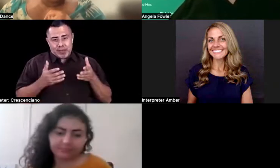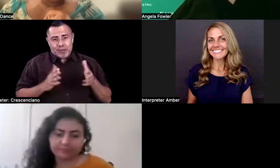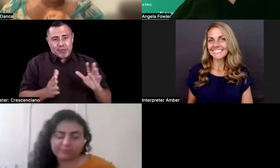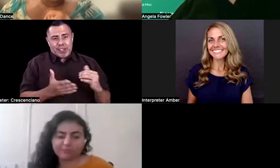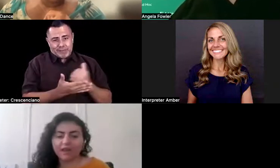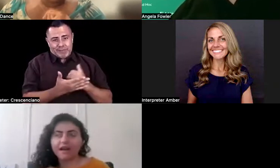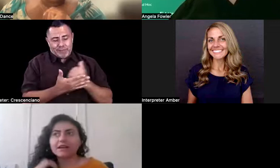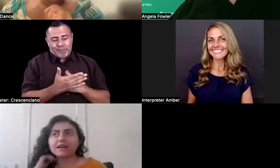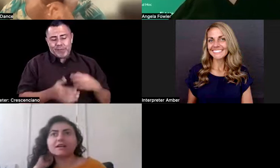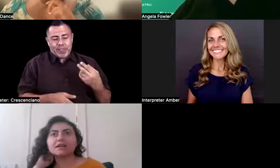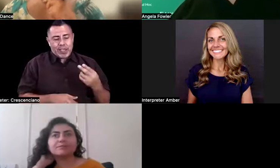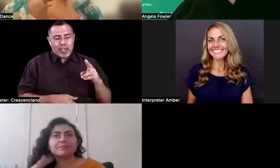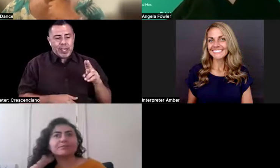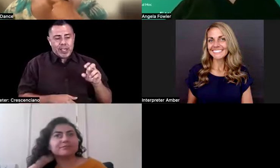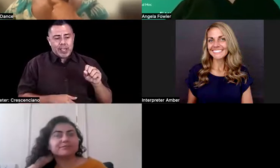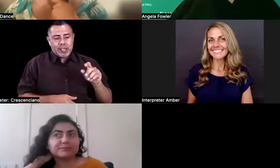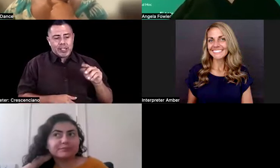yeah, um,